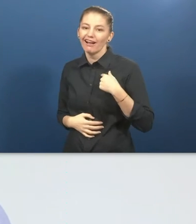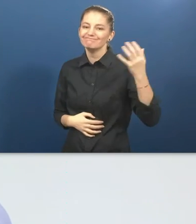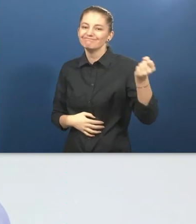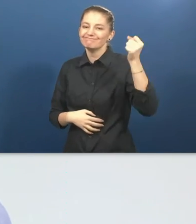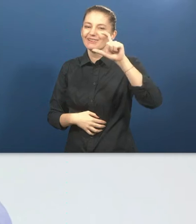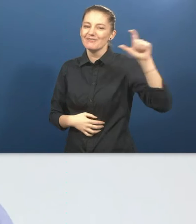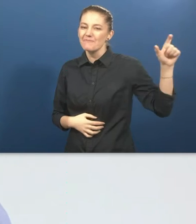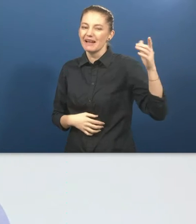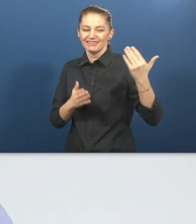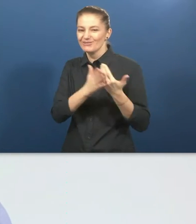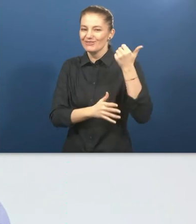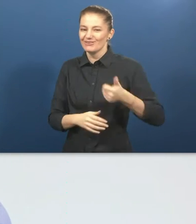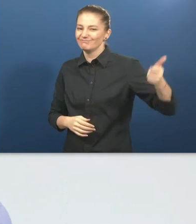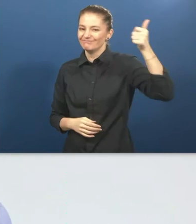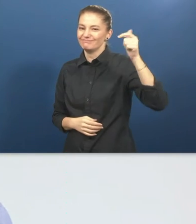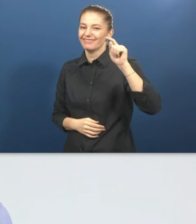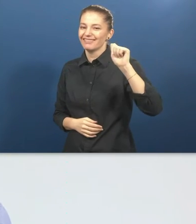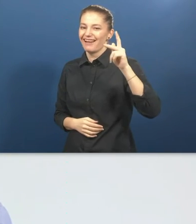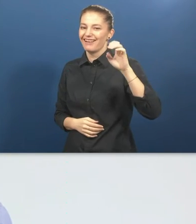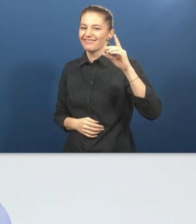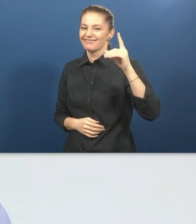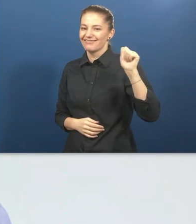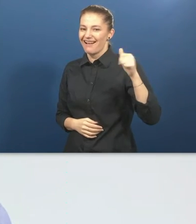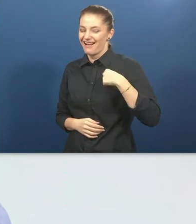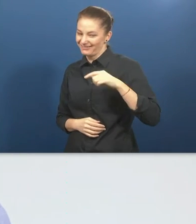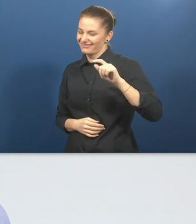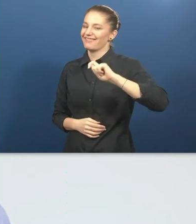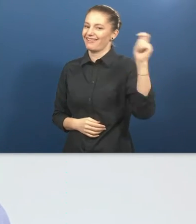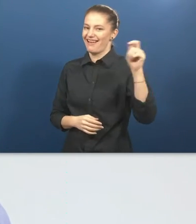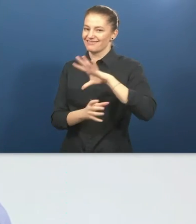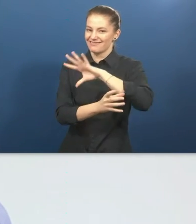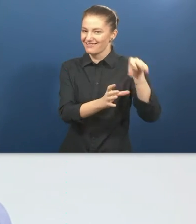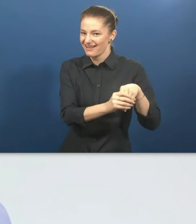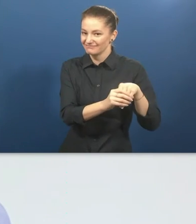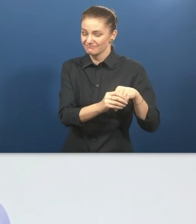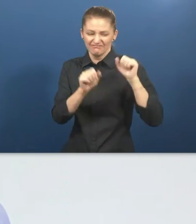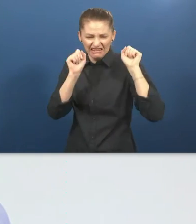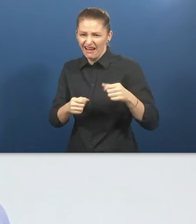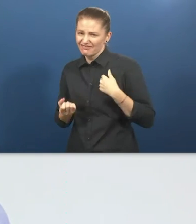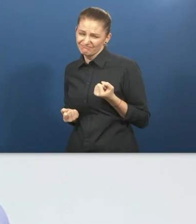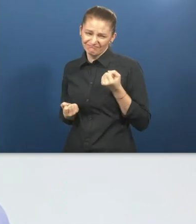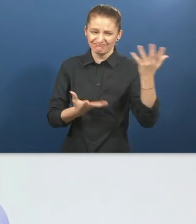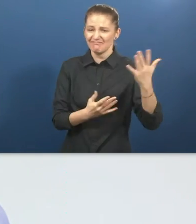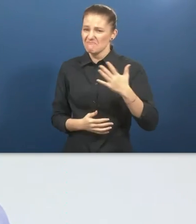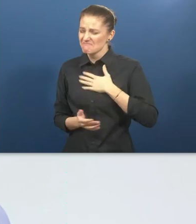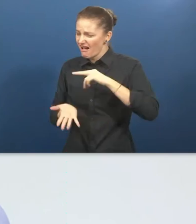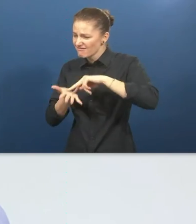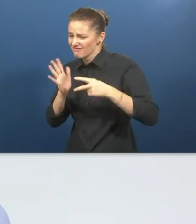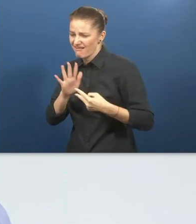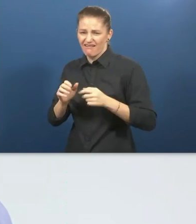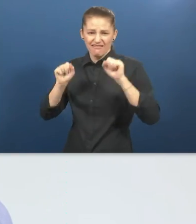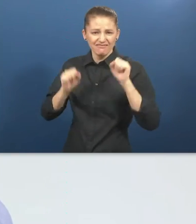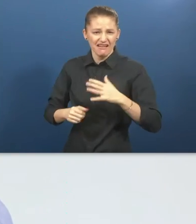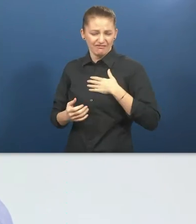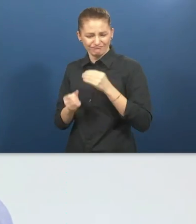This is how I came across with my new employer, Takeda, where I can fully exploit my